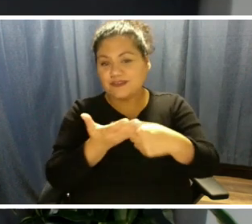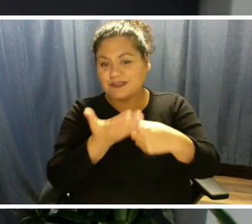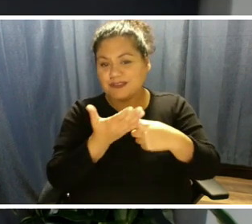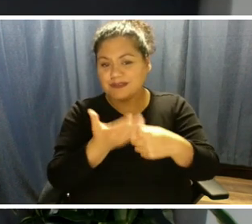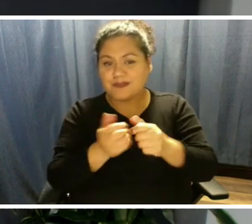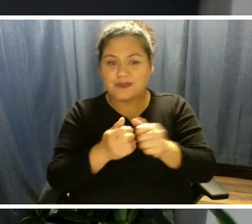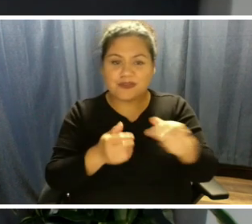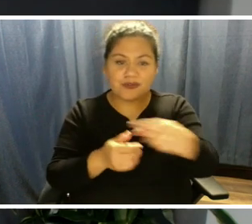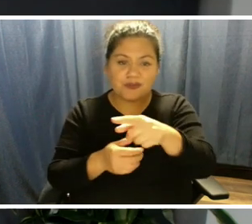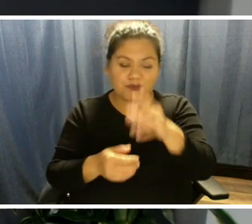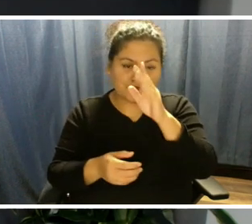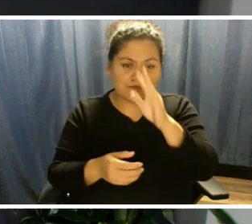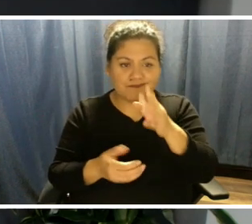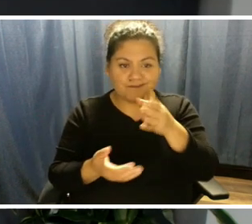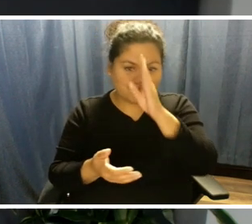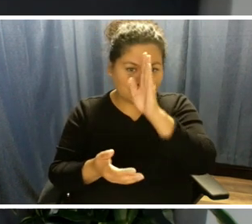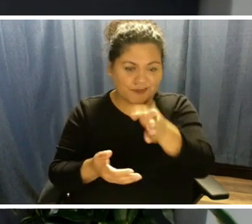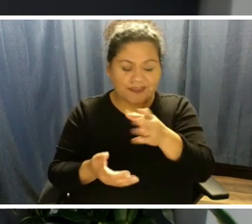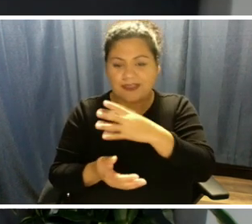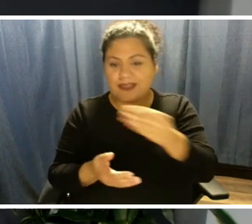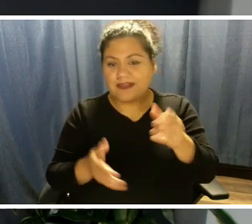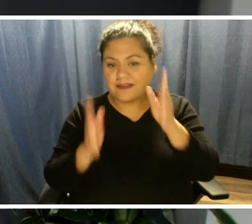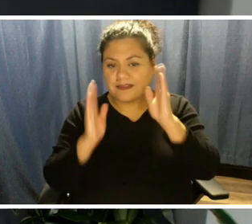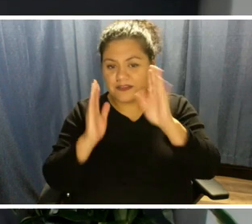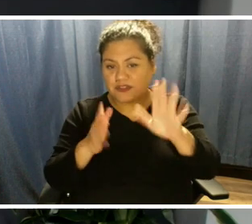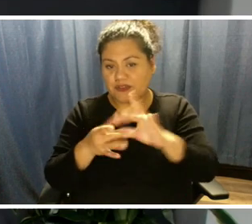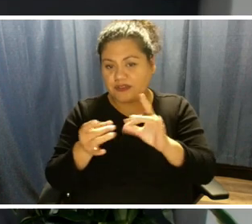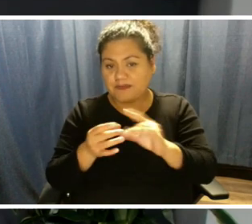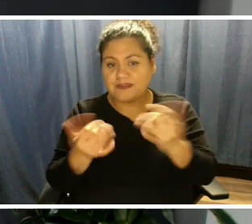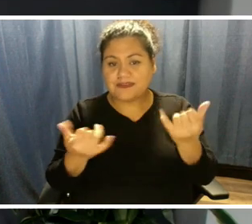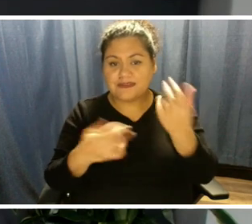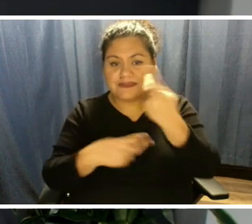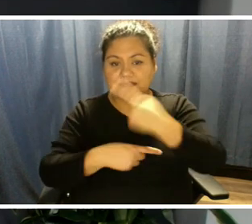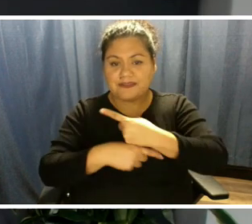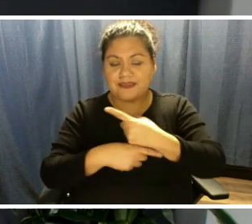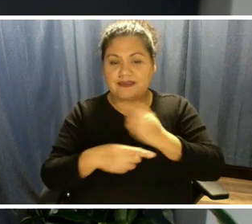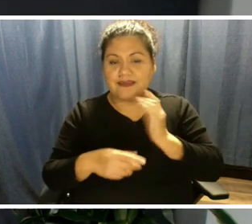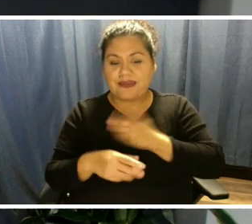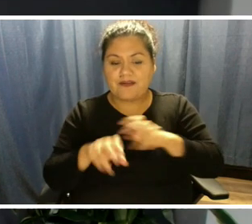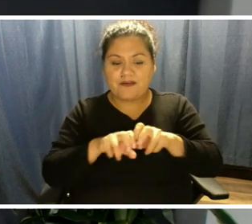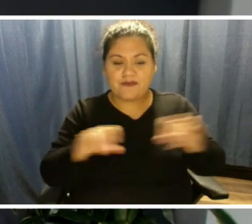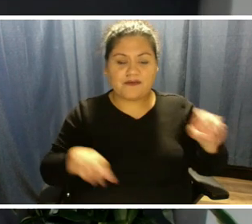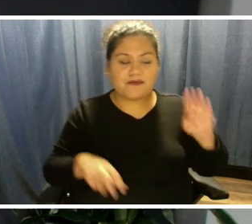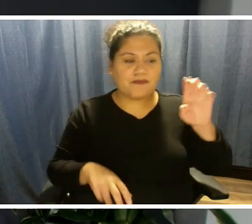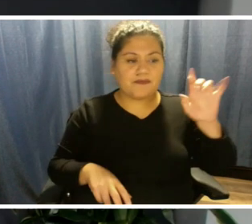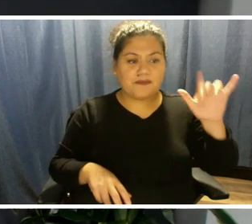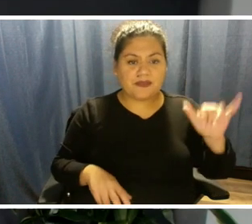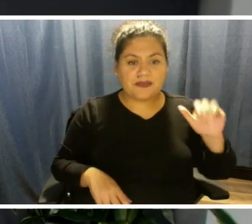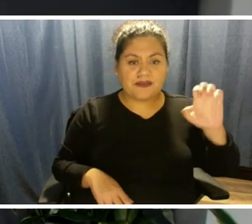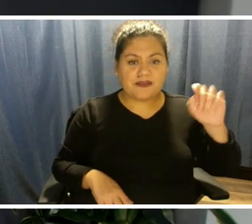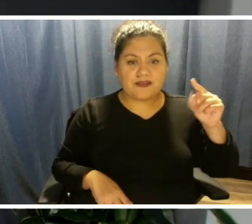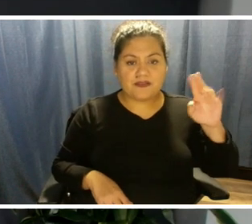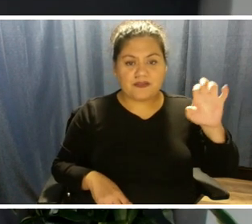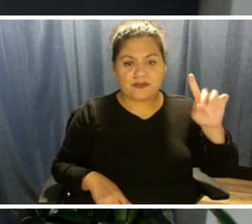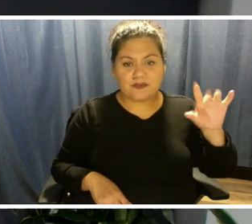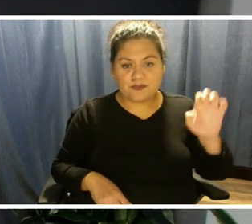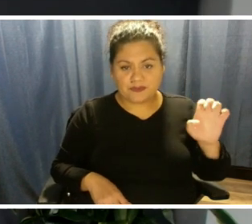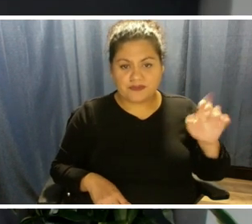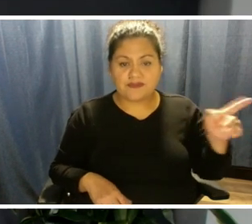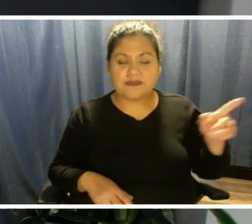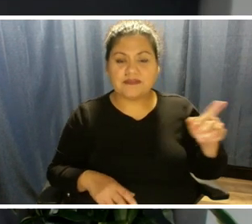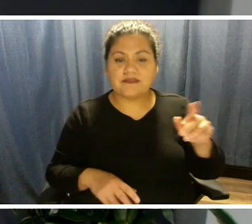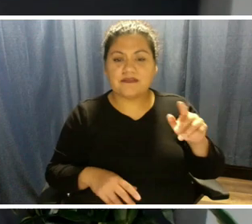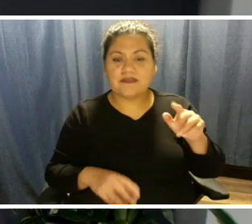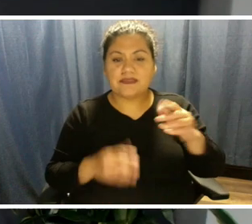and listen to your comments. On our panel today, we have Benny Etheridge, who is our Executive Vice President of Energy Supply,